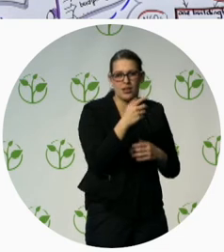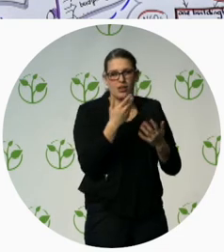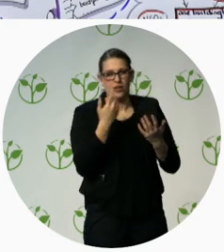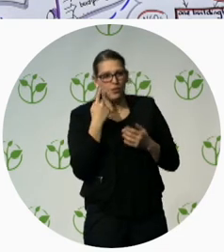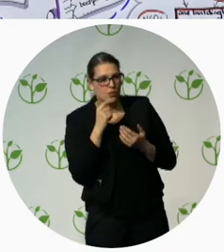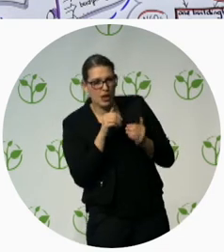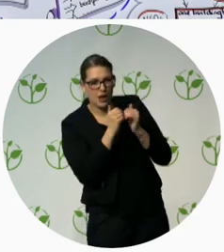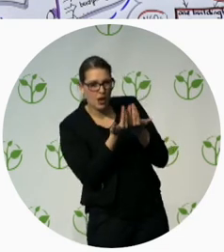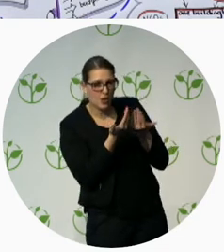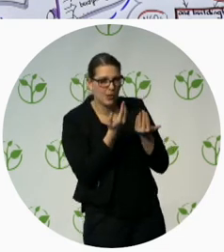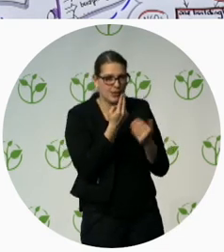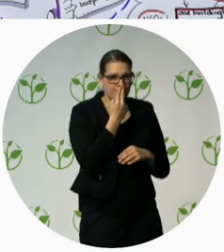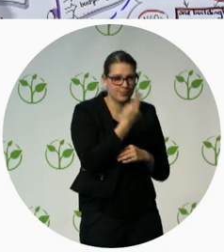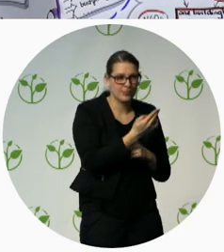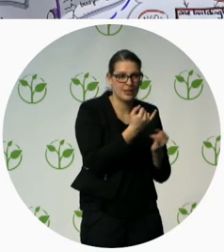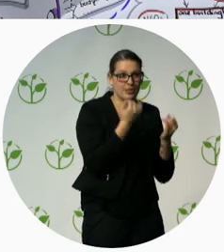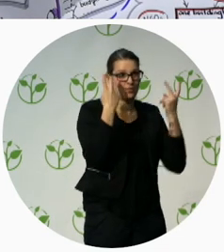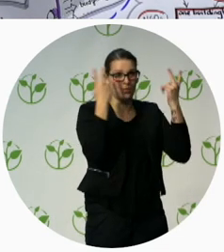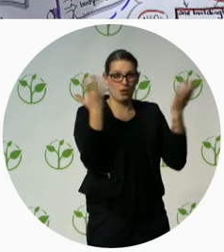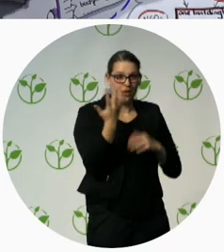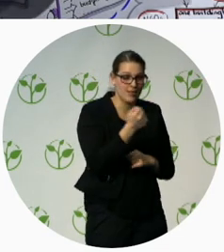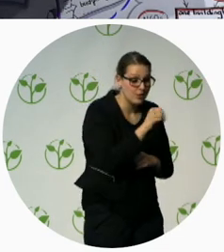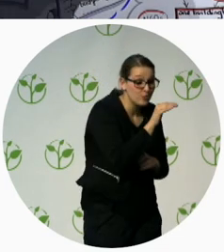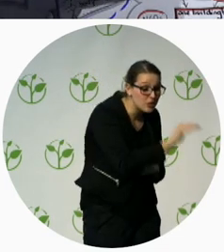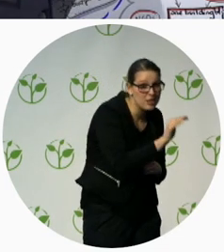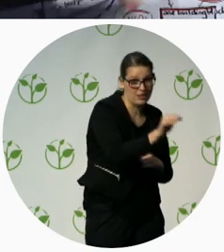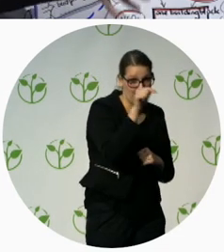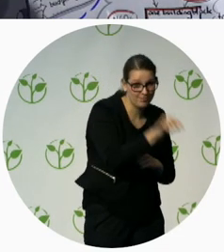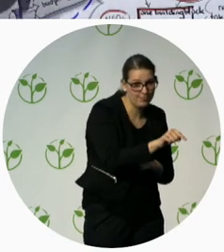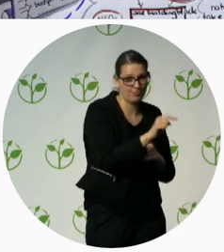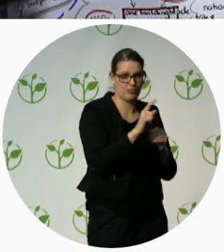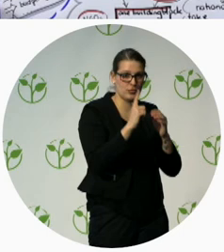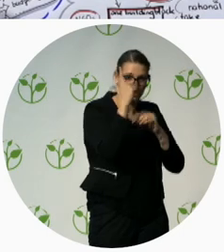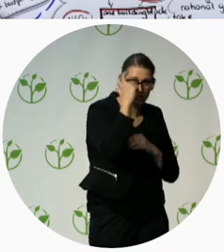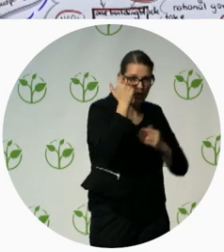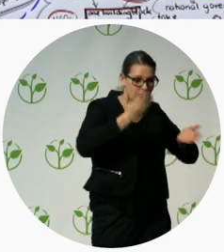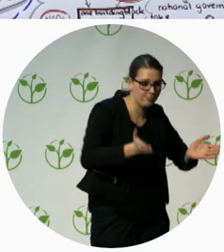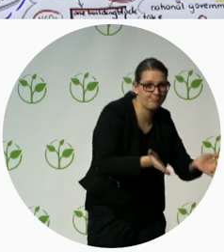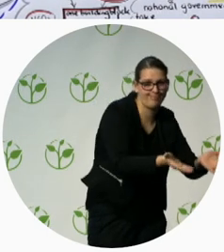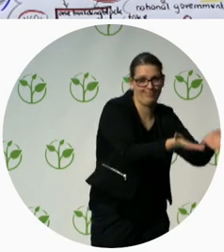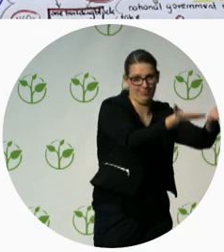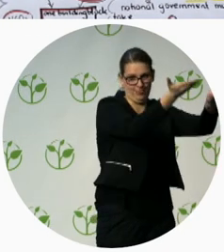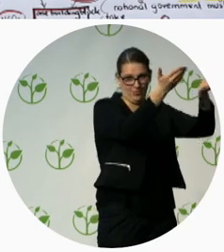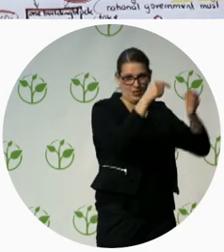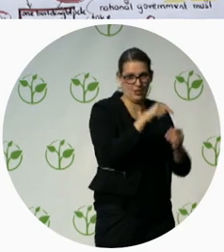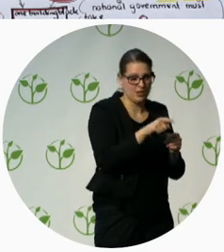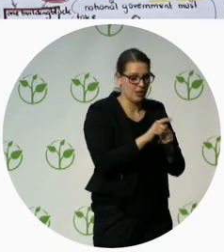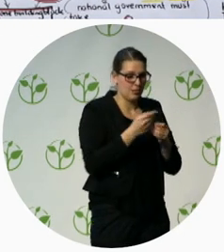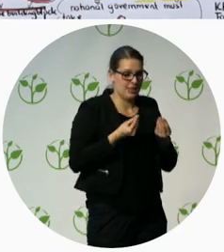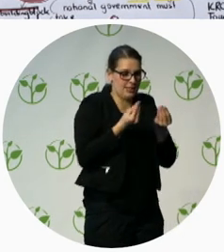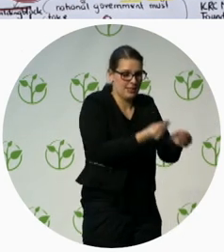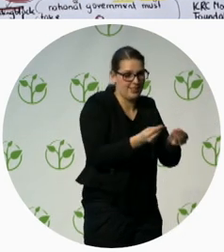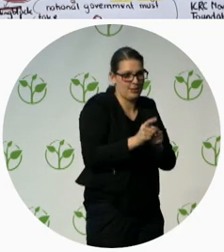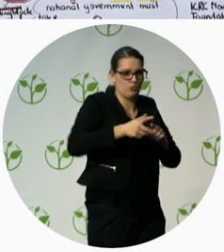early intervention is the key. So, there has been a tool developed to identify disabilities on a very early